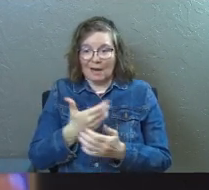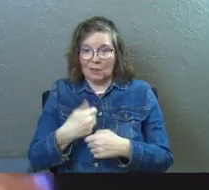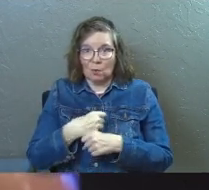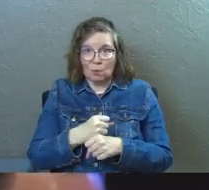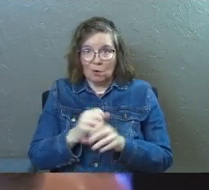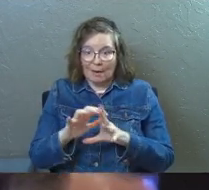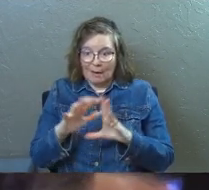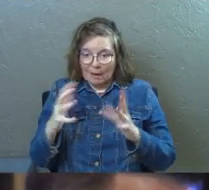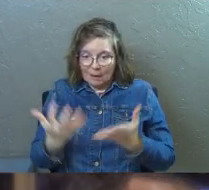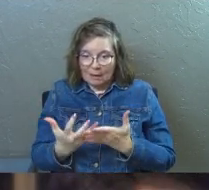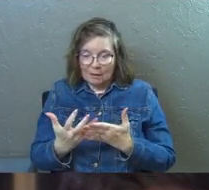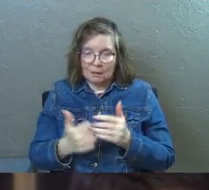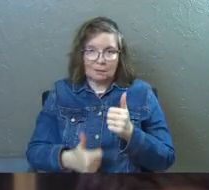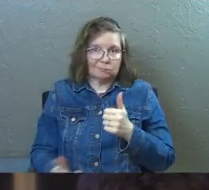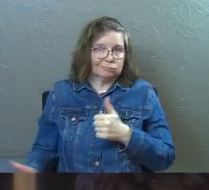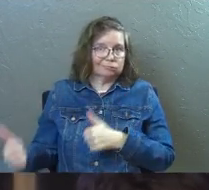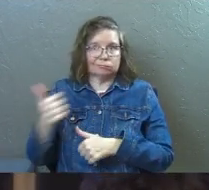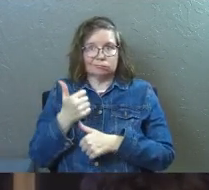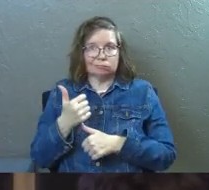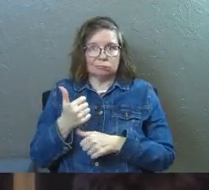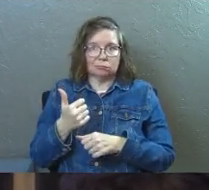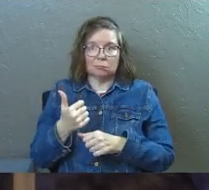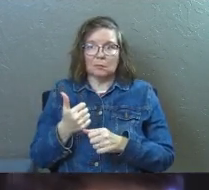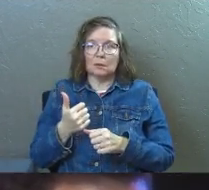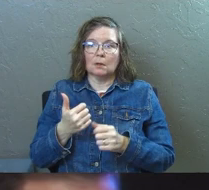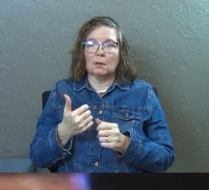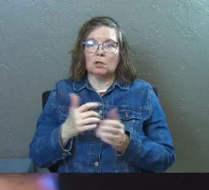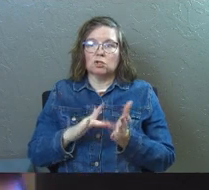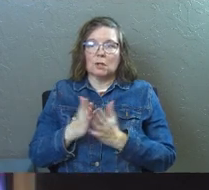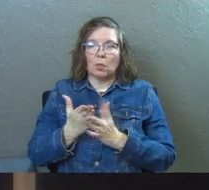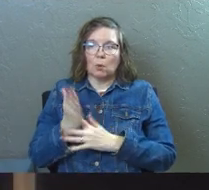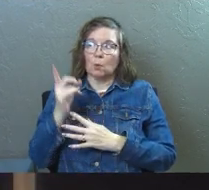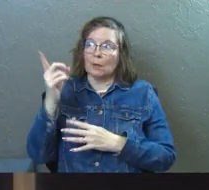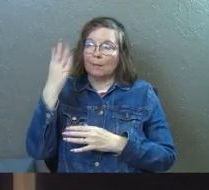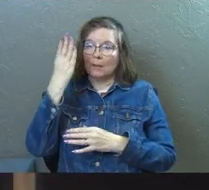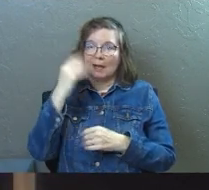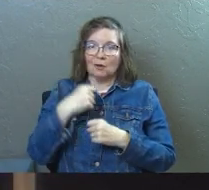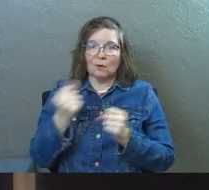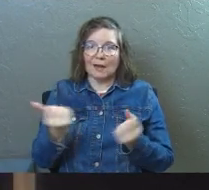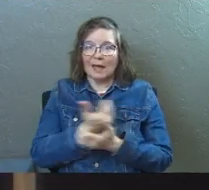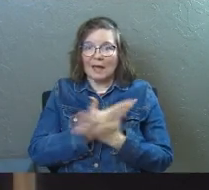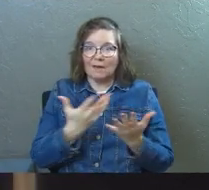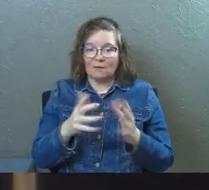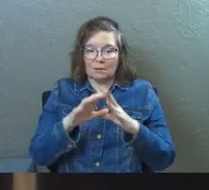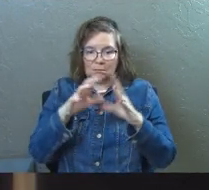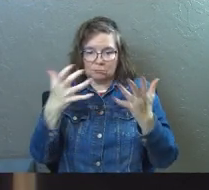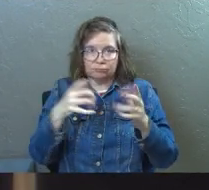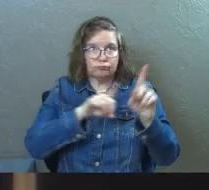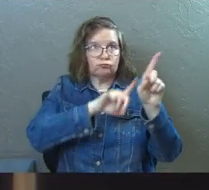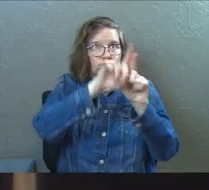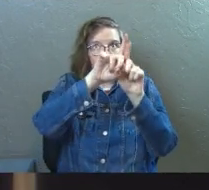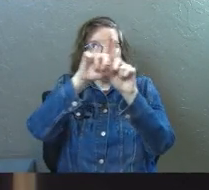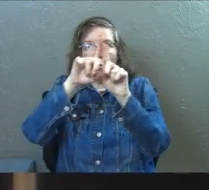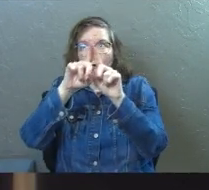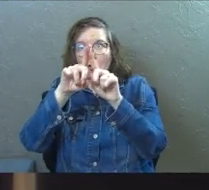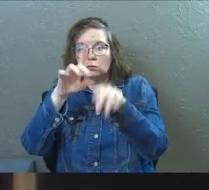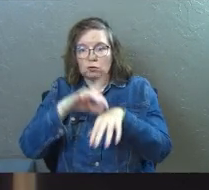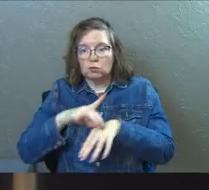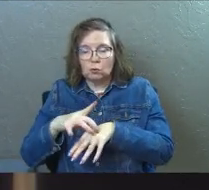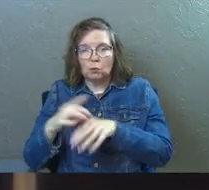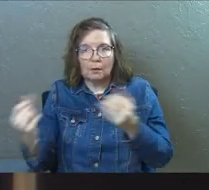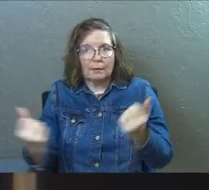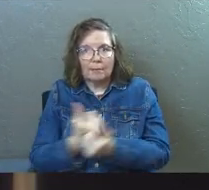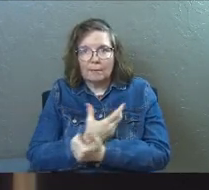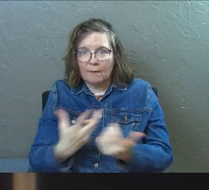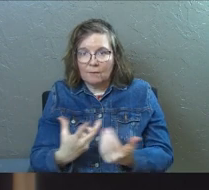all creation. Jesus, for through him, God created everything in the heavenly realms and on earth. So